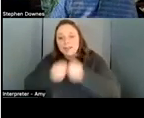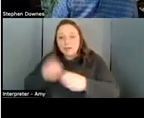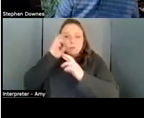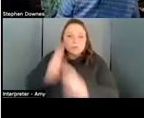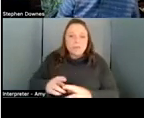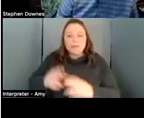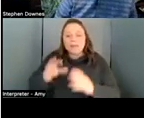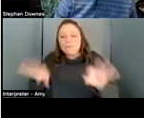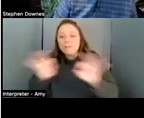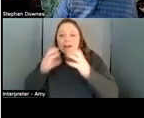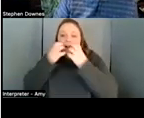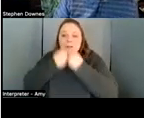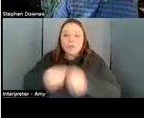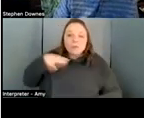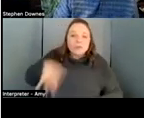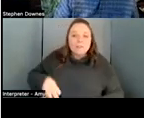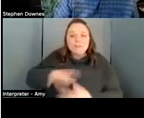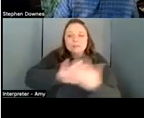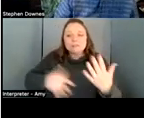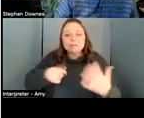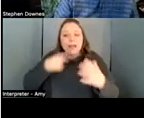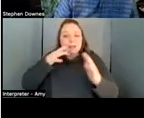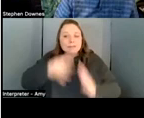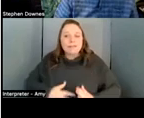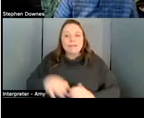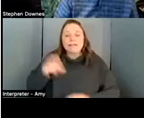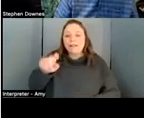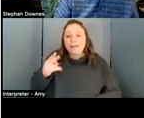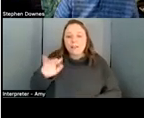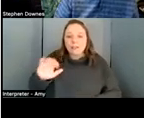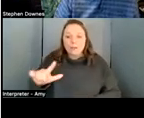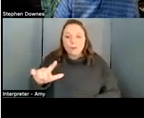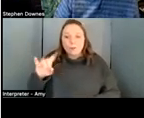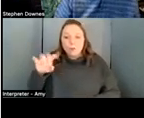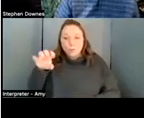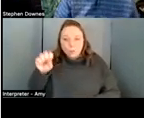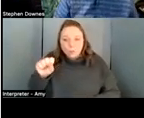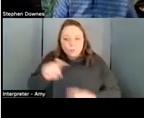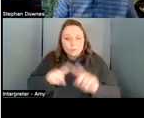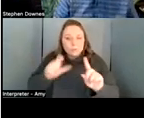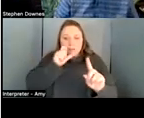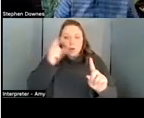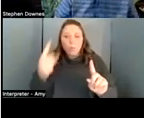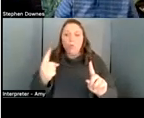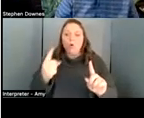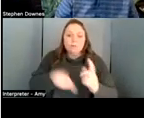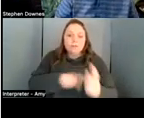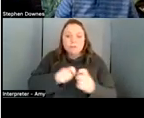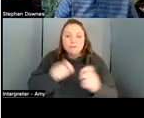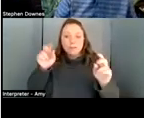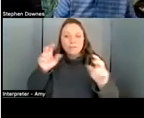i did a study of ethical codes and there's no single set of values that everybody agrees on